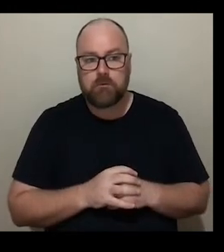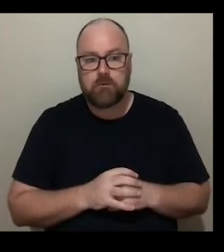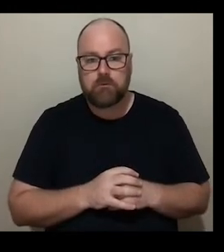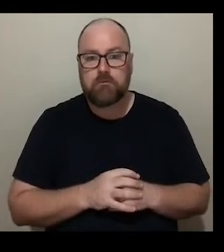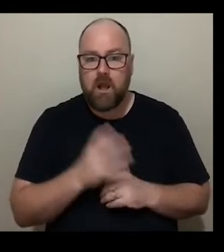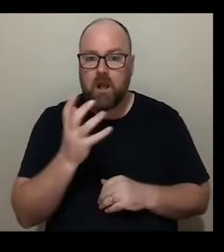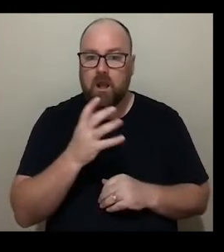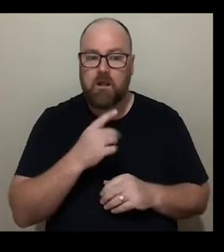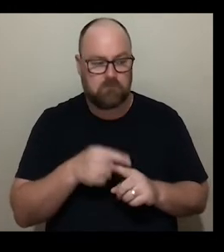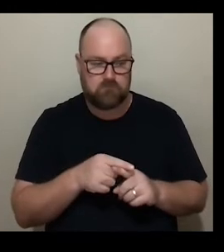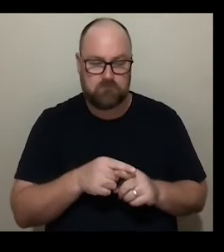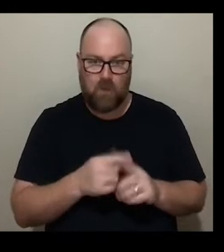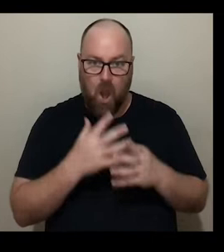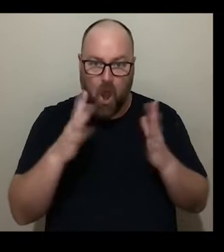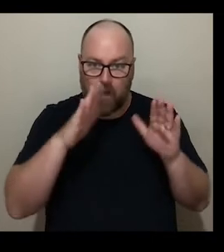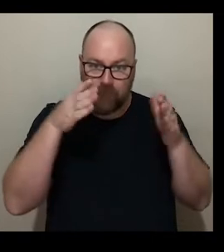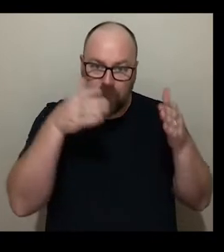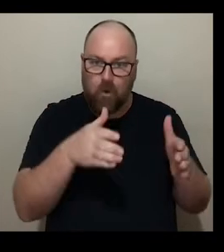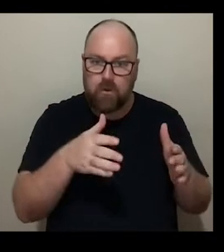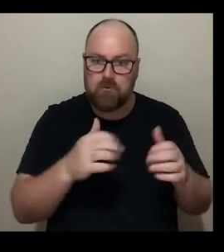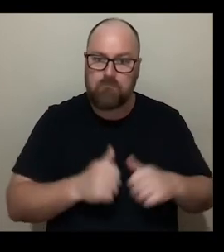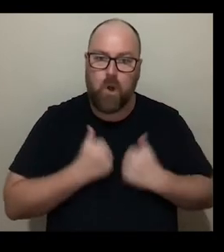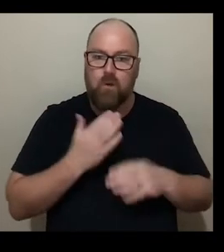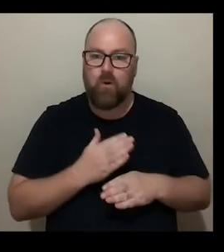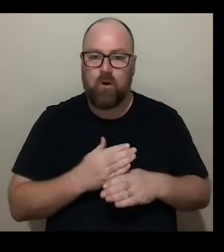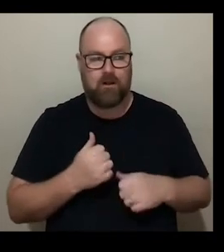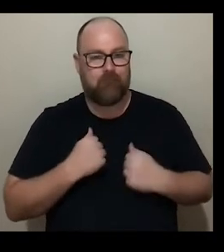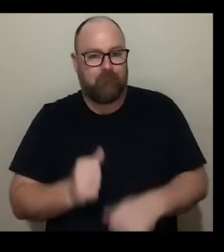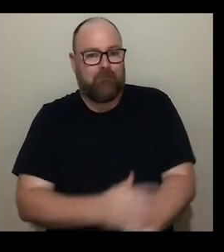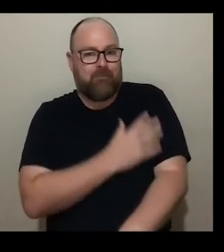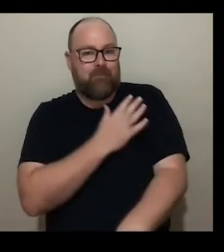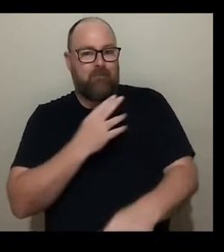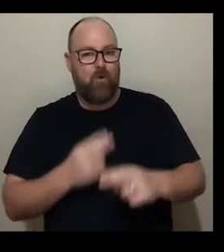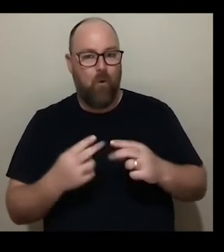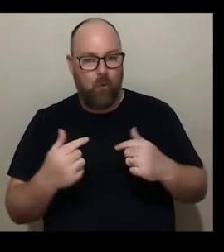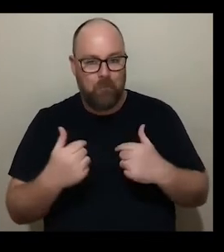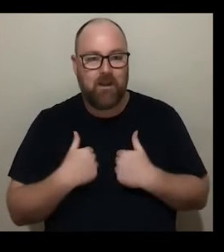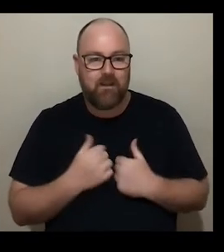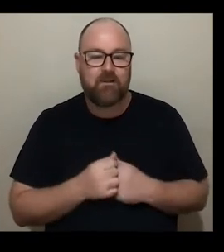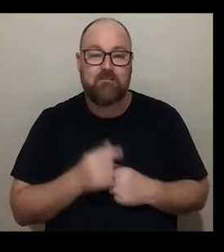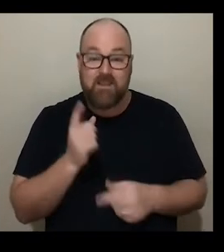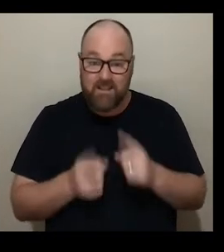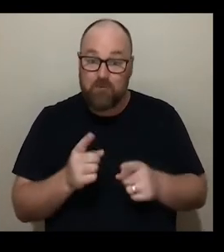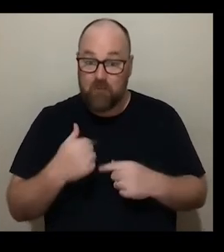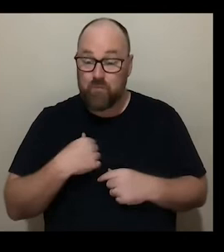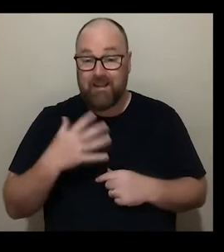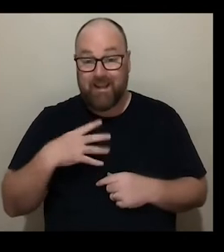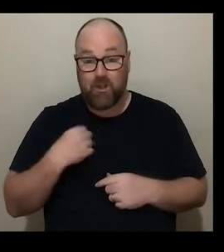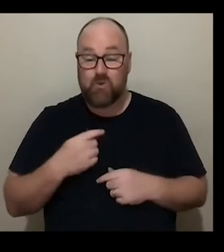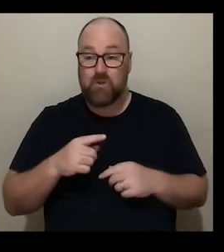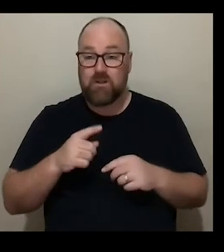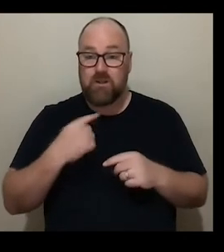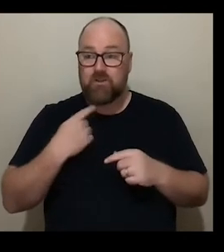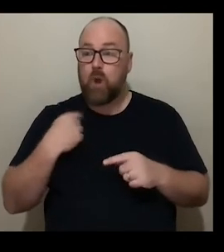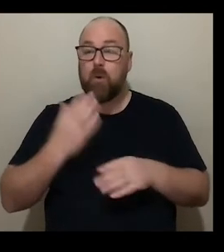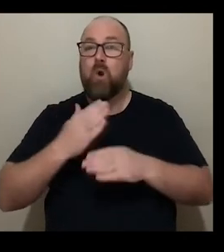five or ten years and that's been incredibly invigorating because I suspect that we all at times have to look back in at ourselves